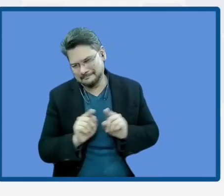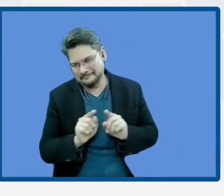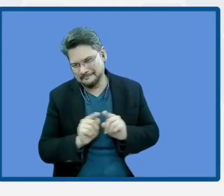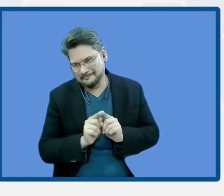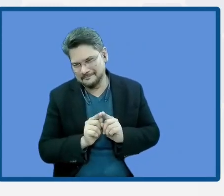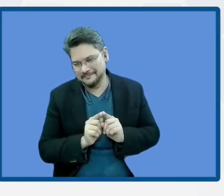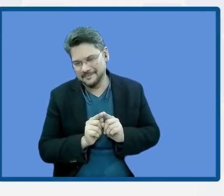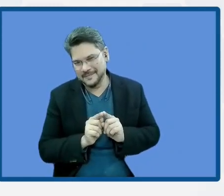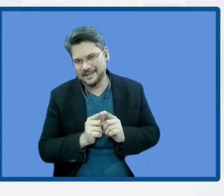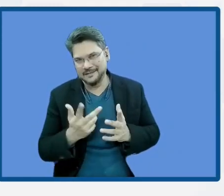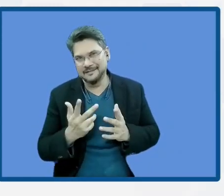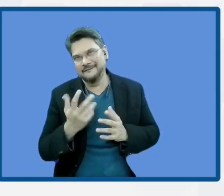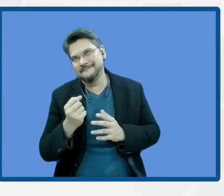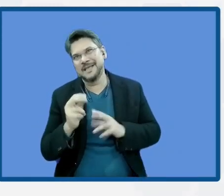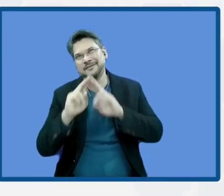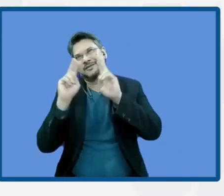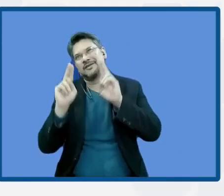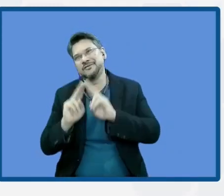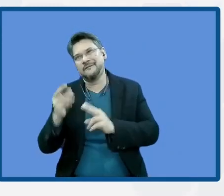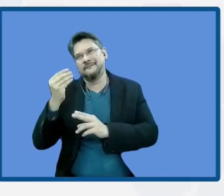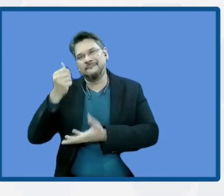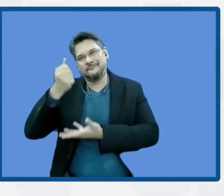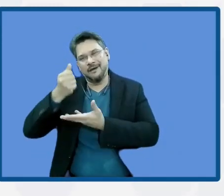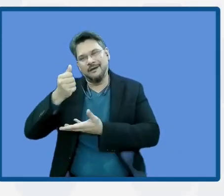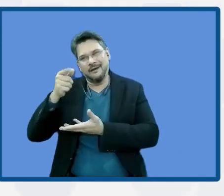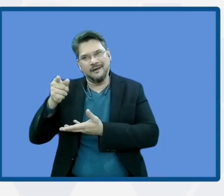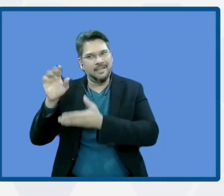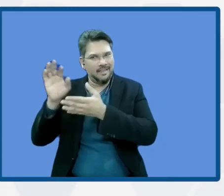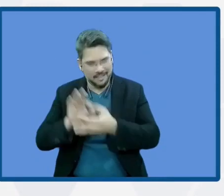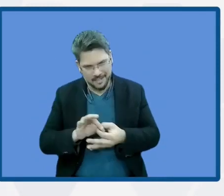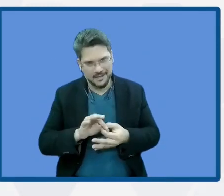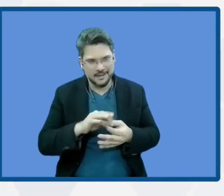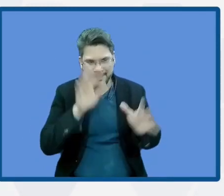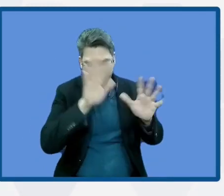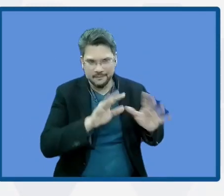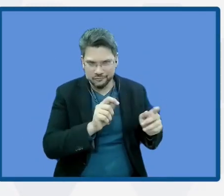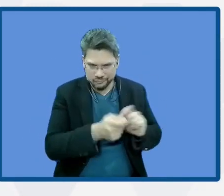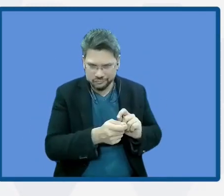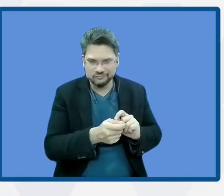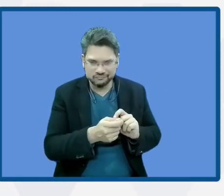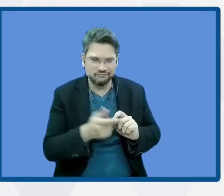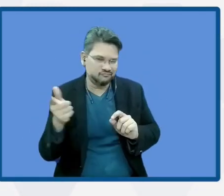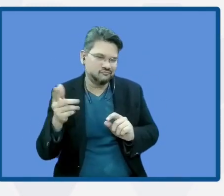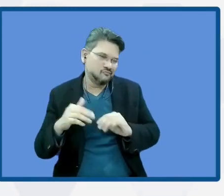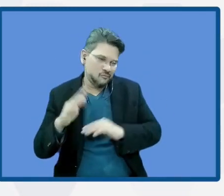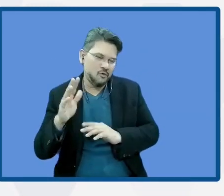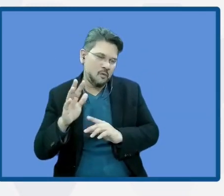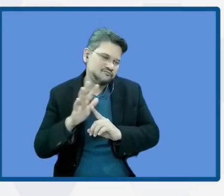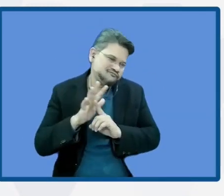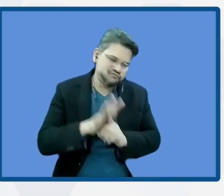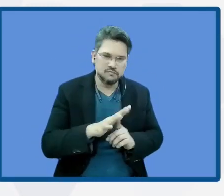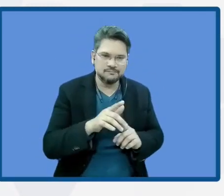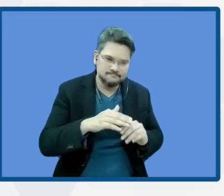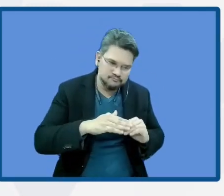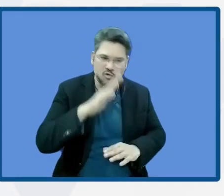International funds that are linked to climate change are also forcing to them, but it's not a greater effort in some